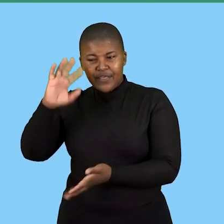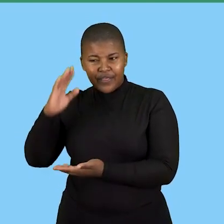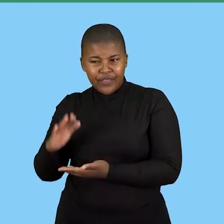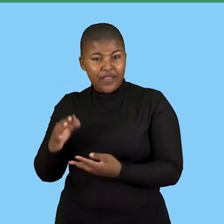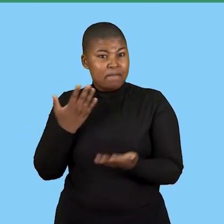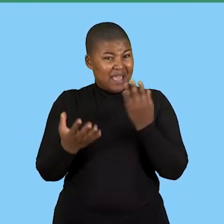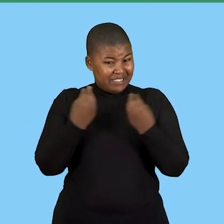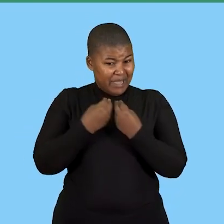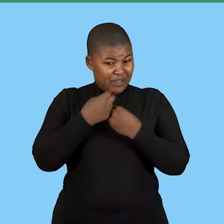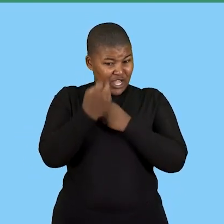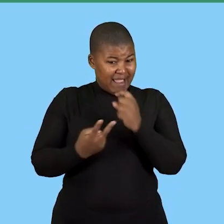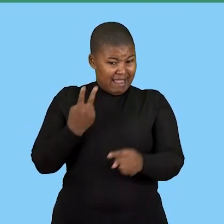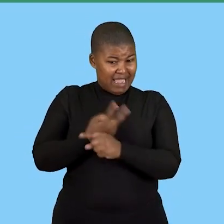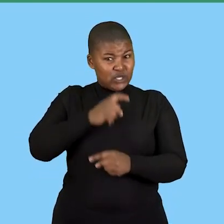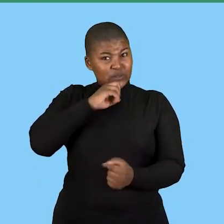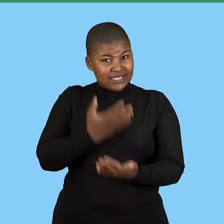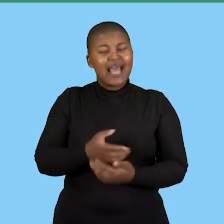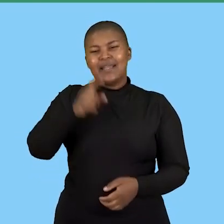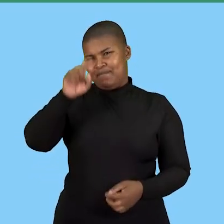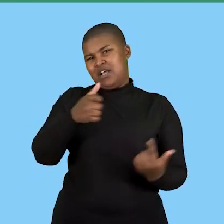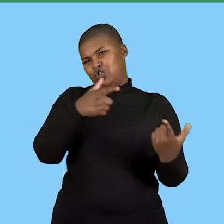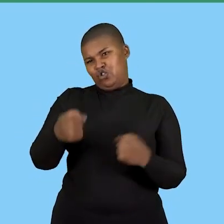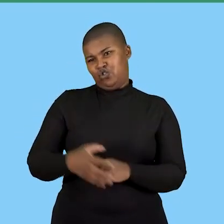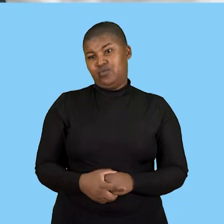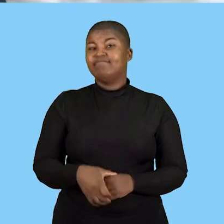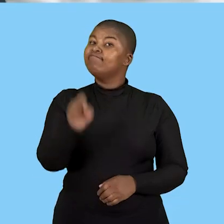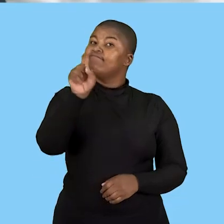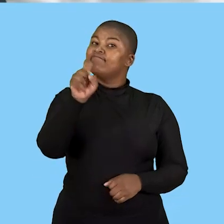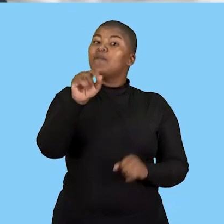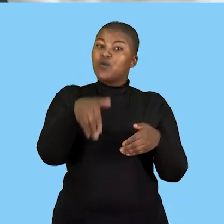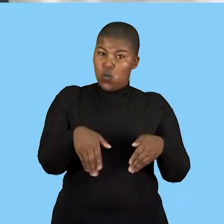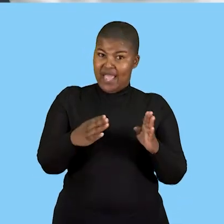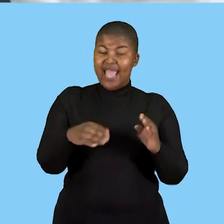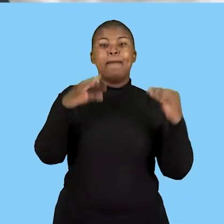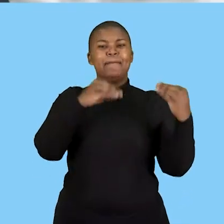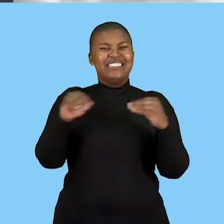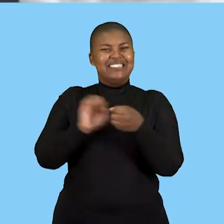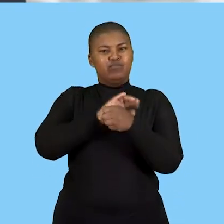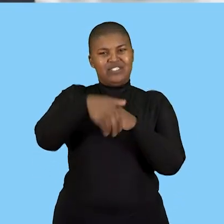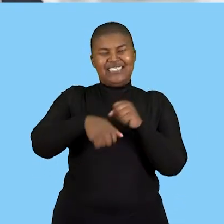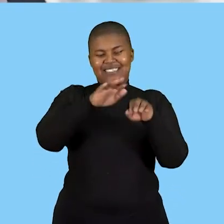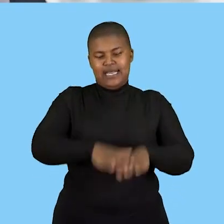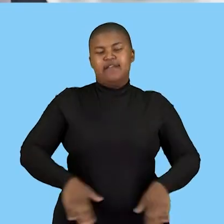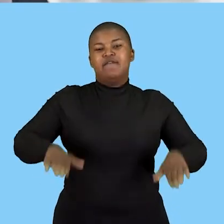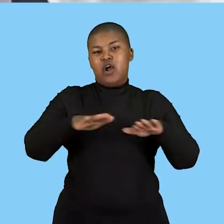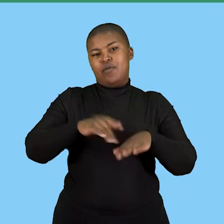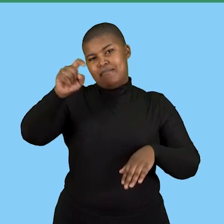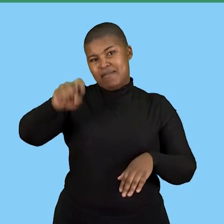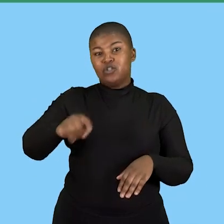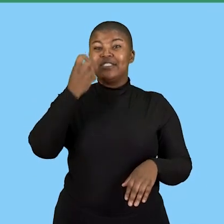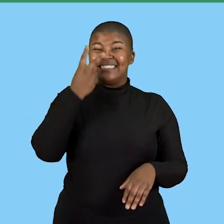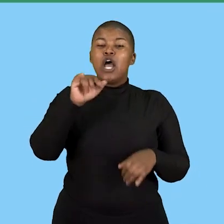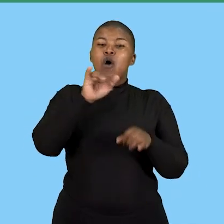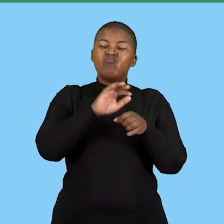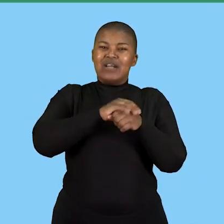material any that can be recycled so remember these are ways in which the business is protecting the environment as you look into